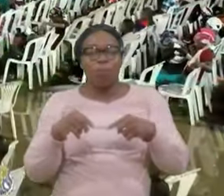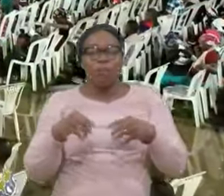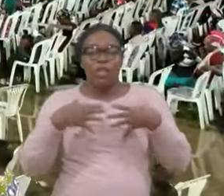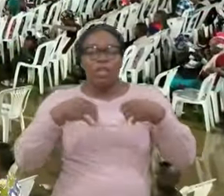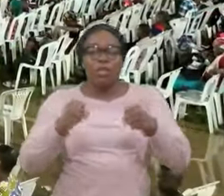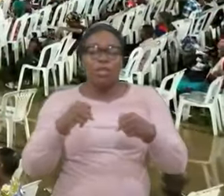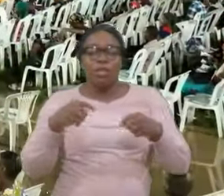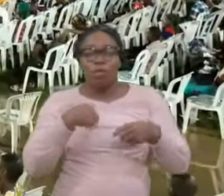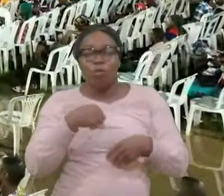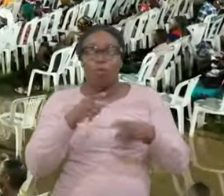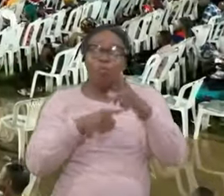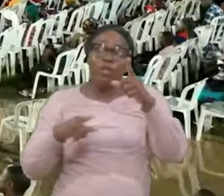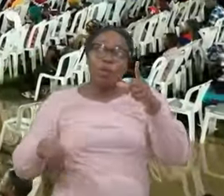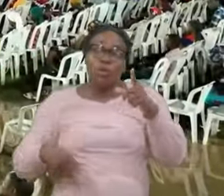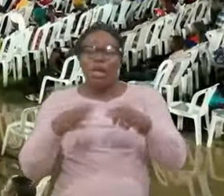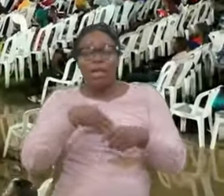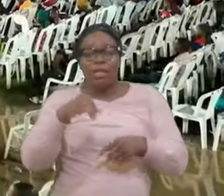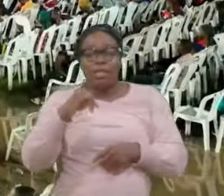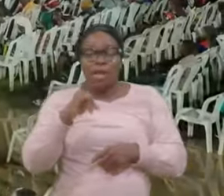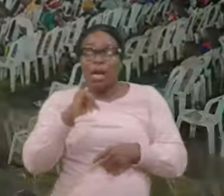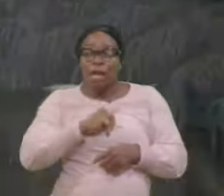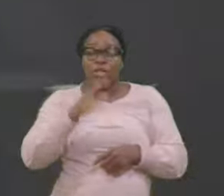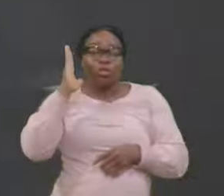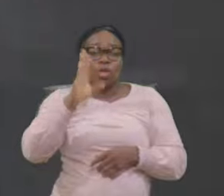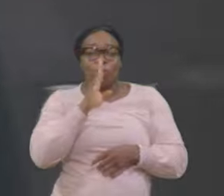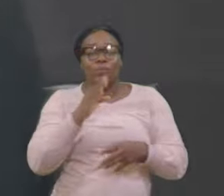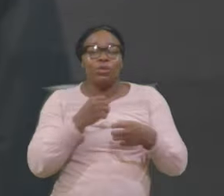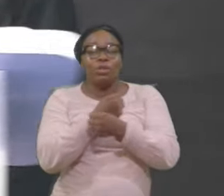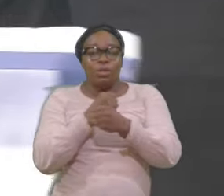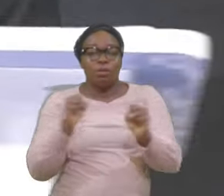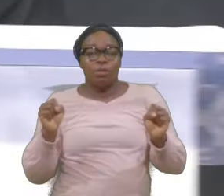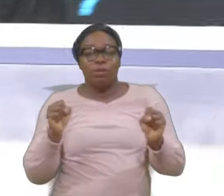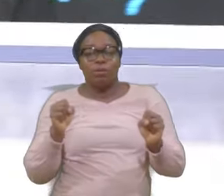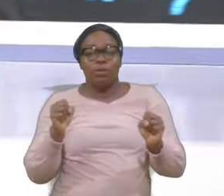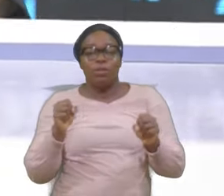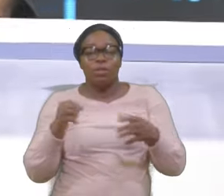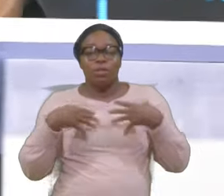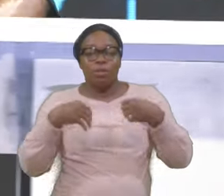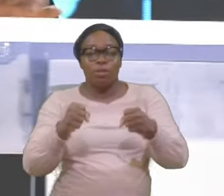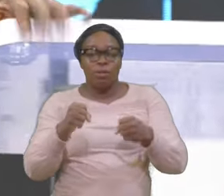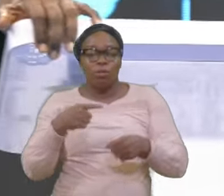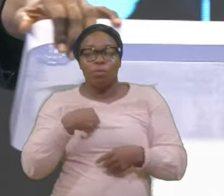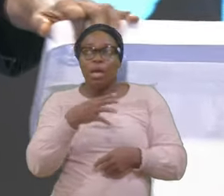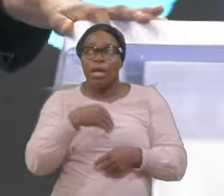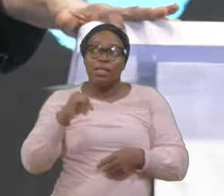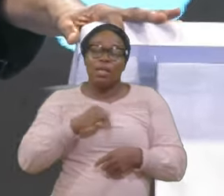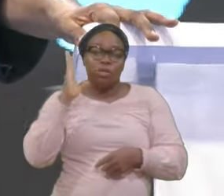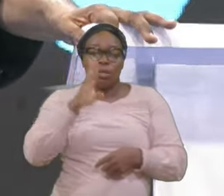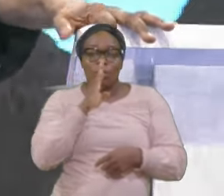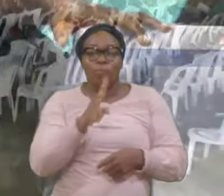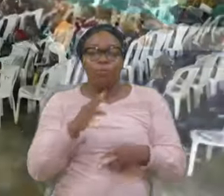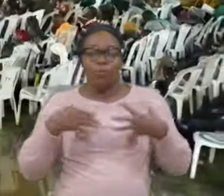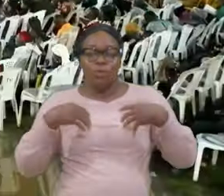Save me And I Shall Be saved Can you say That with me